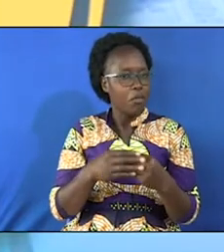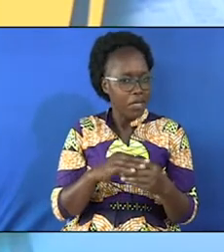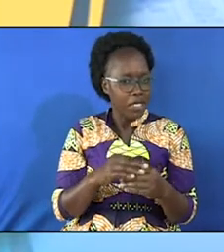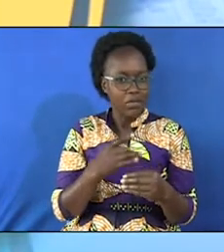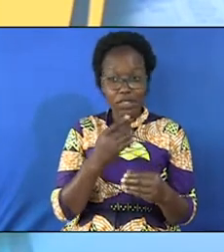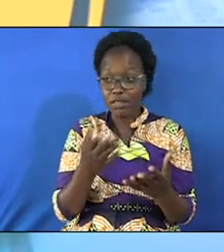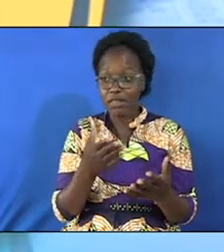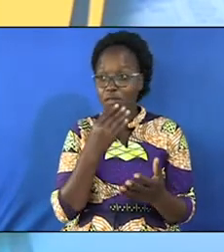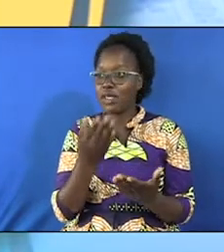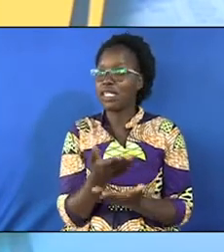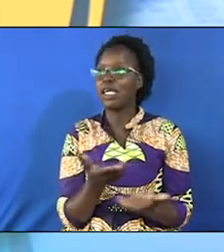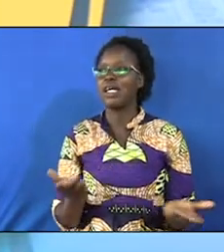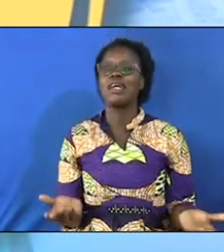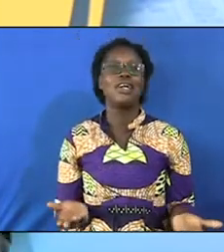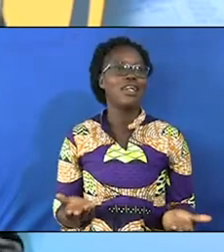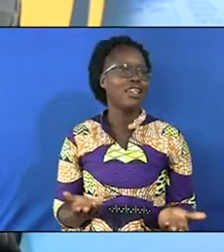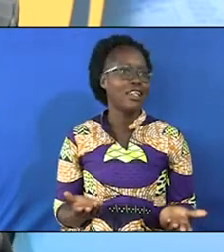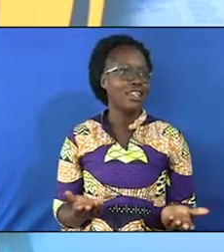men who are here